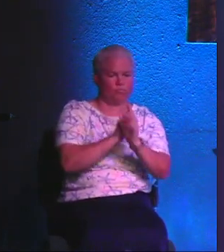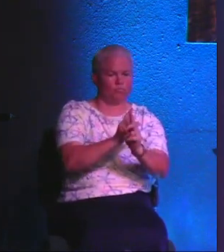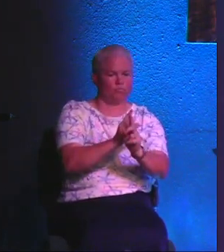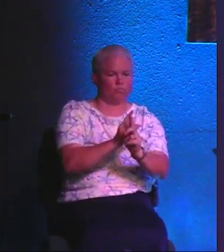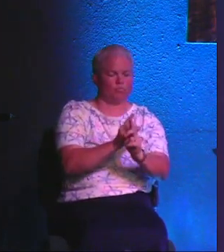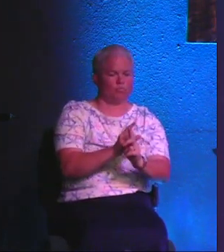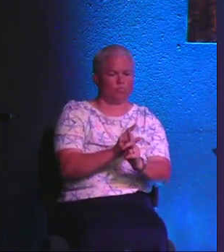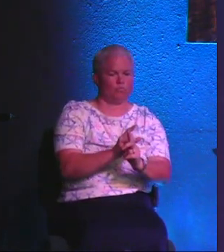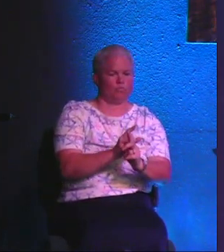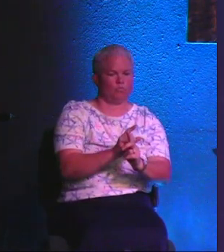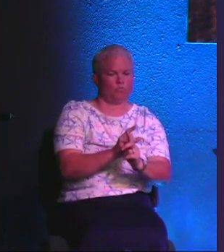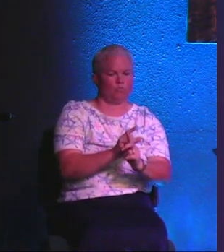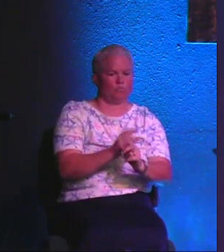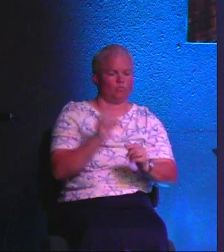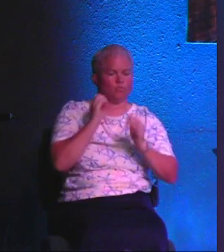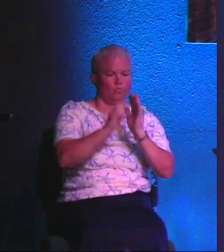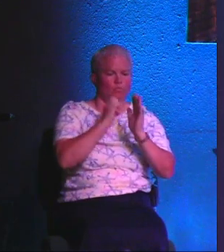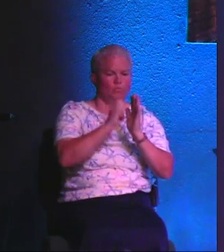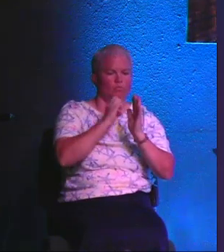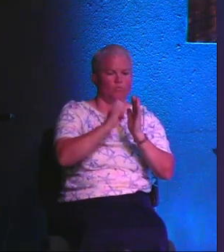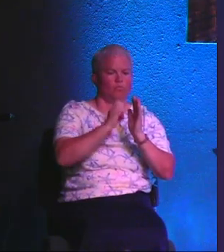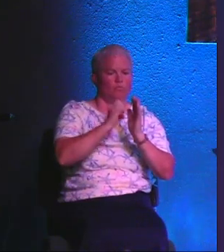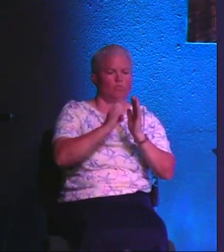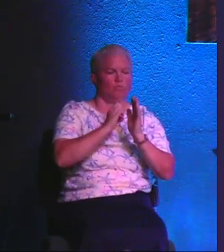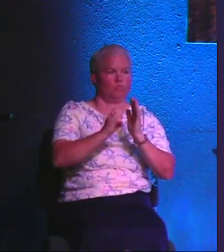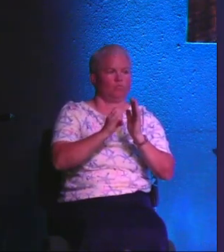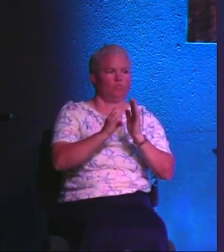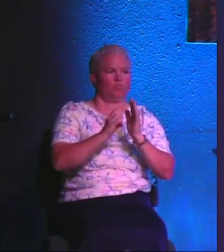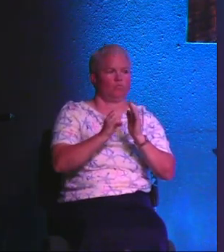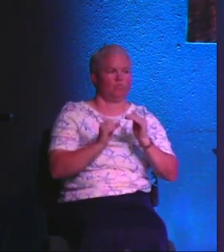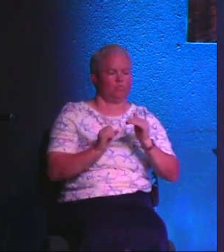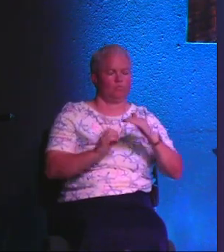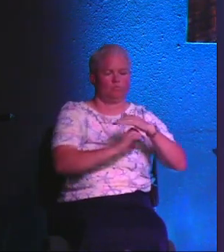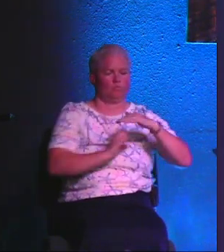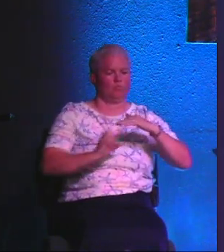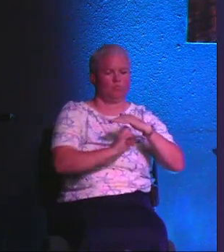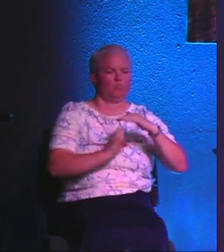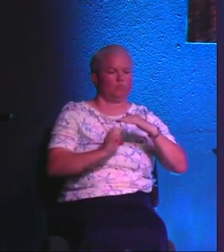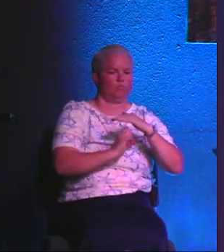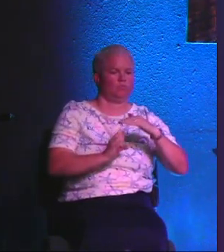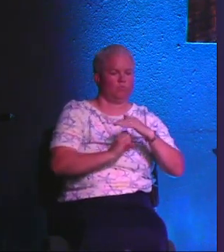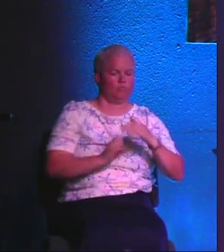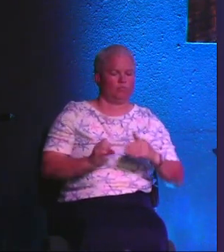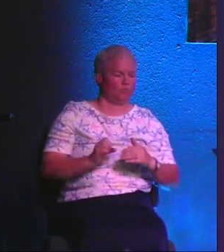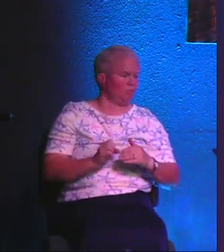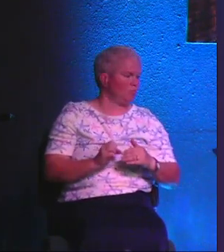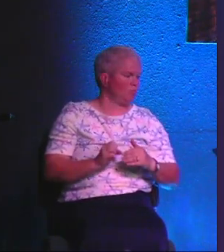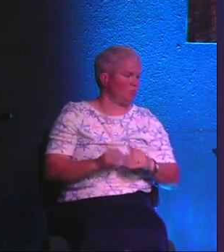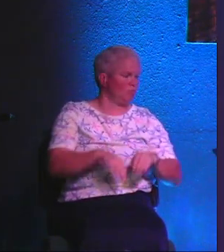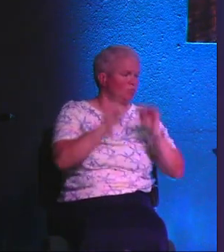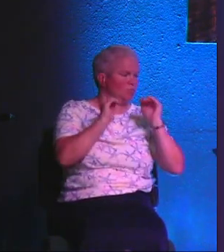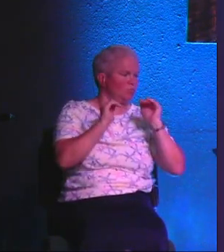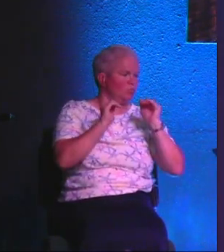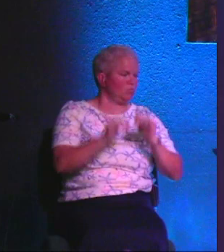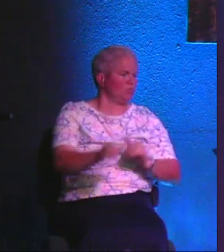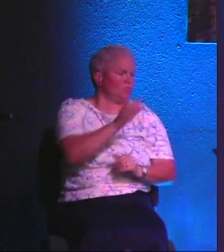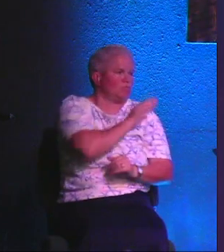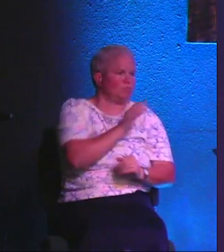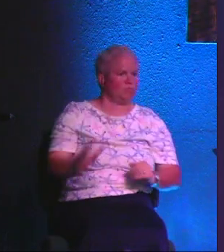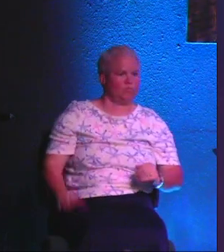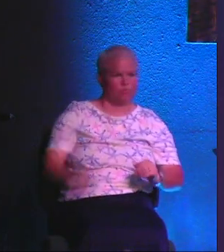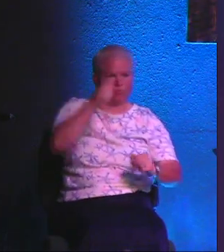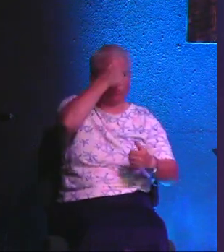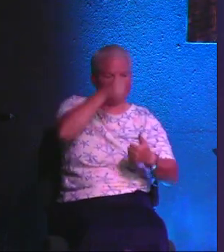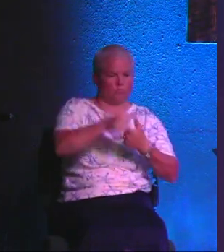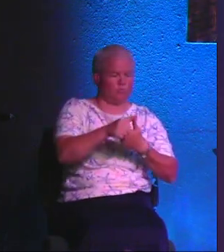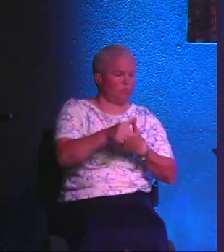the elementary principles of this world. You guys know the name of this series, right? It's the supremacy of Christ. But